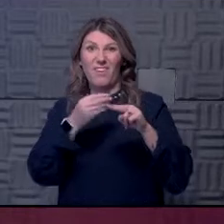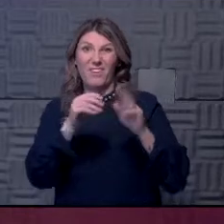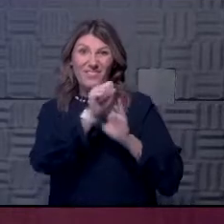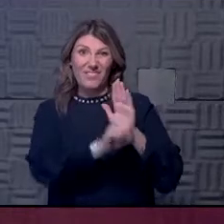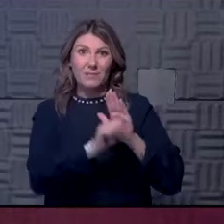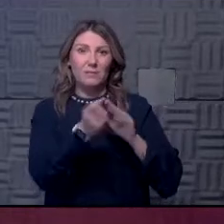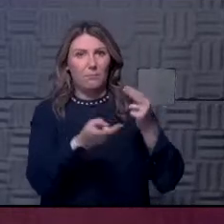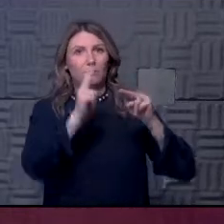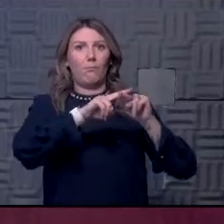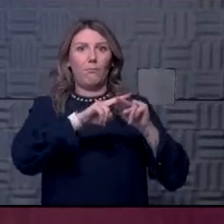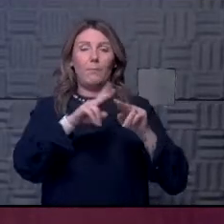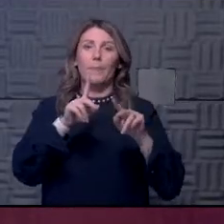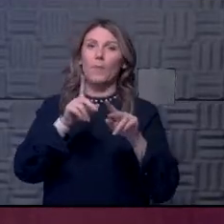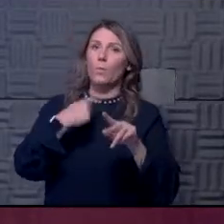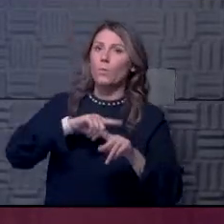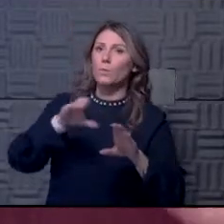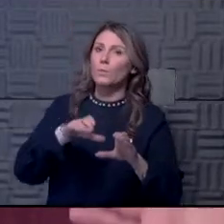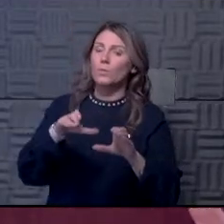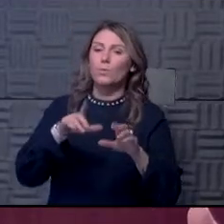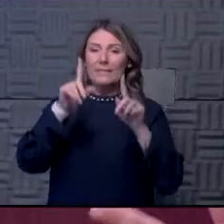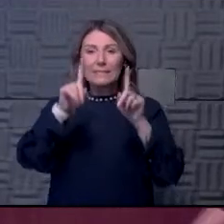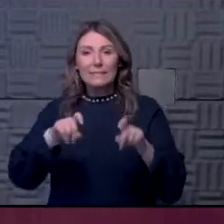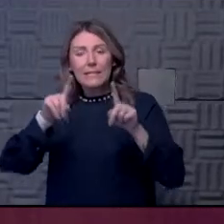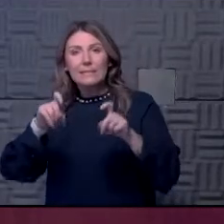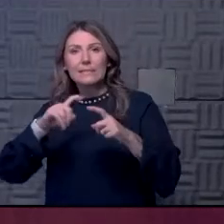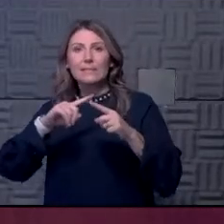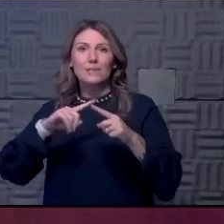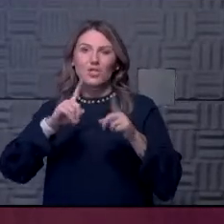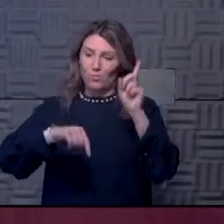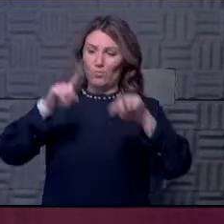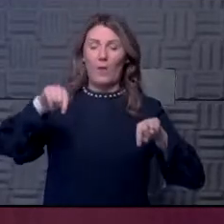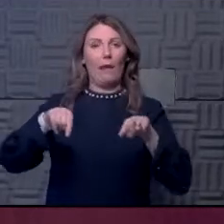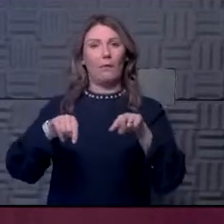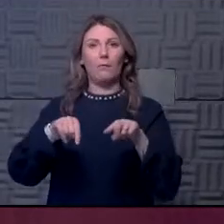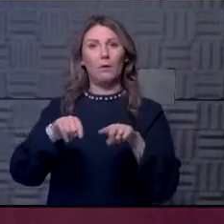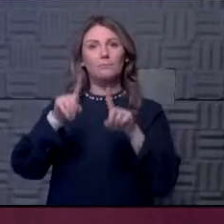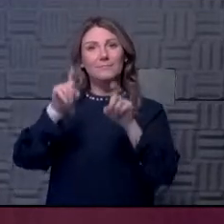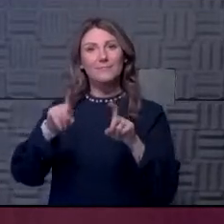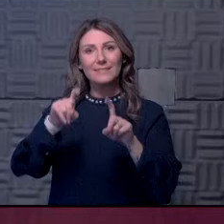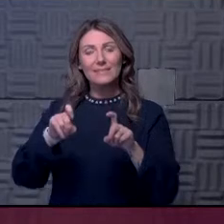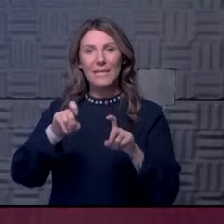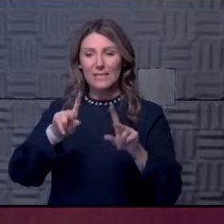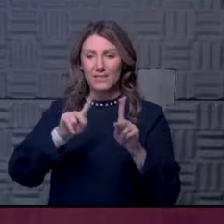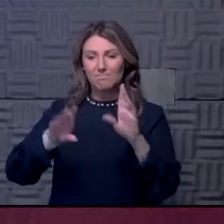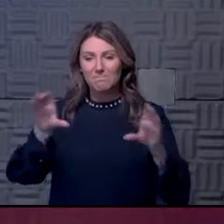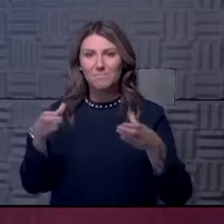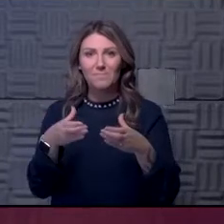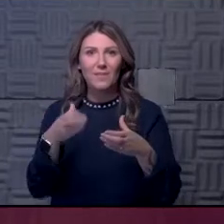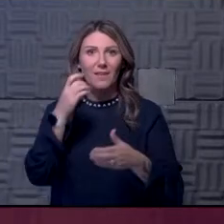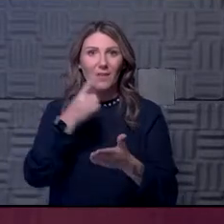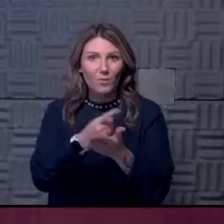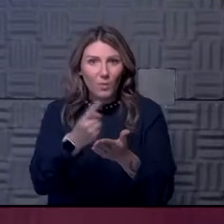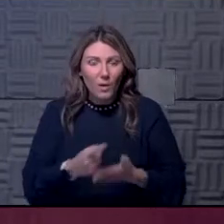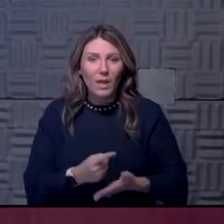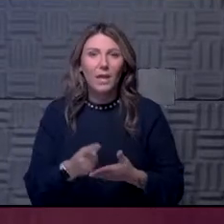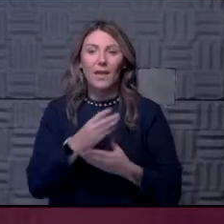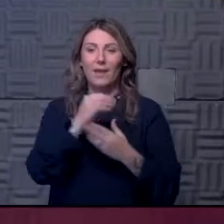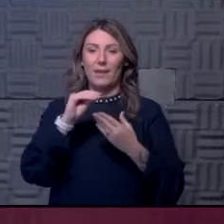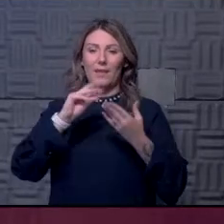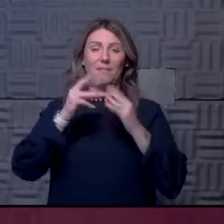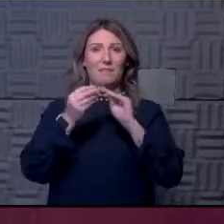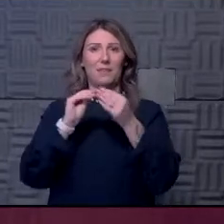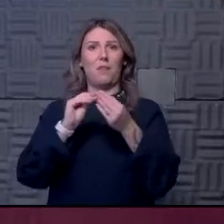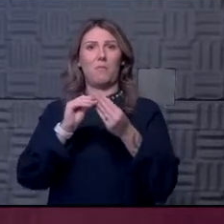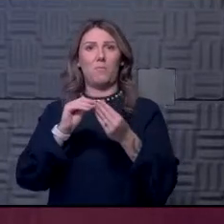do prevalence testing. So we randomly sample our population every week, and we see, you know, those numbers, that positivity